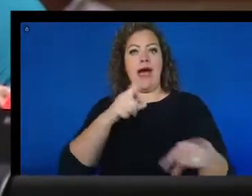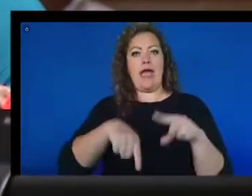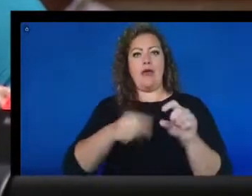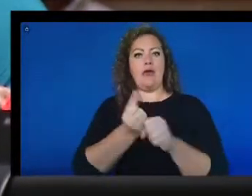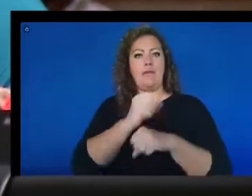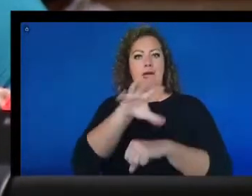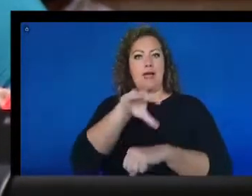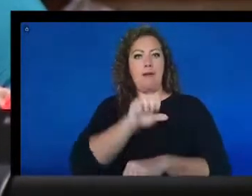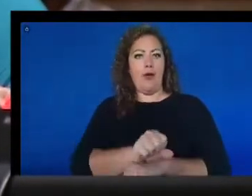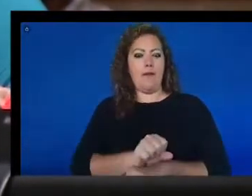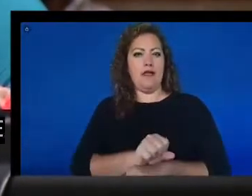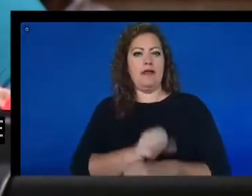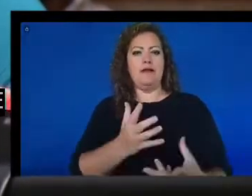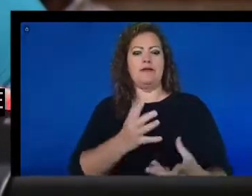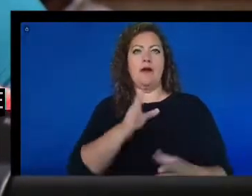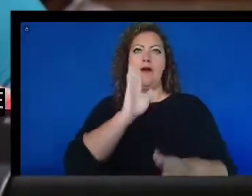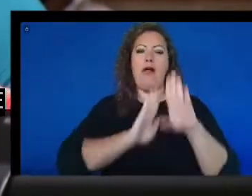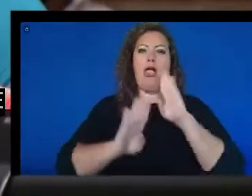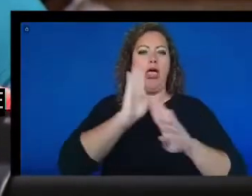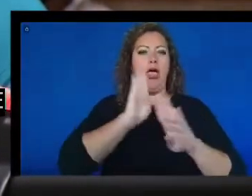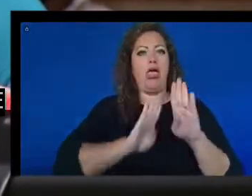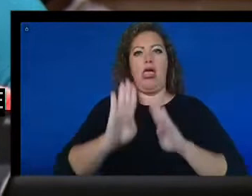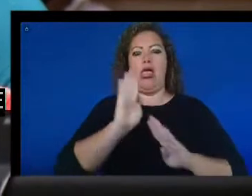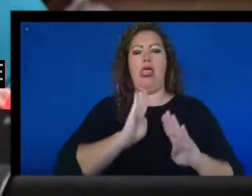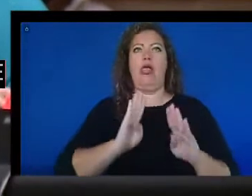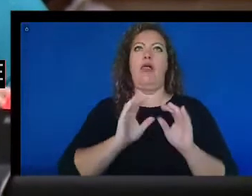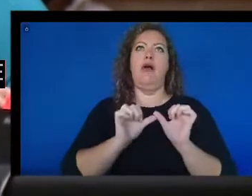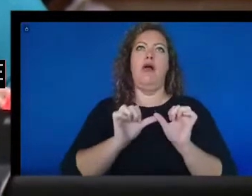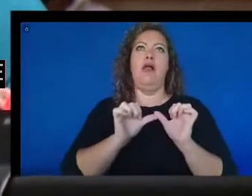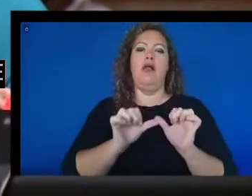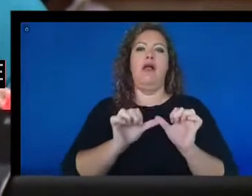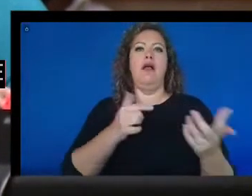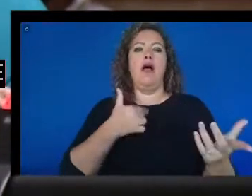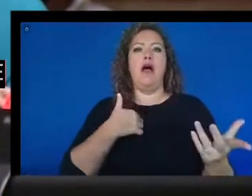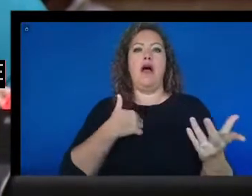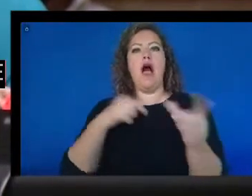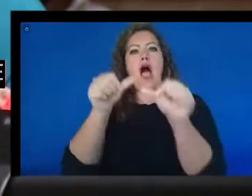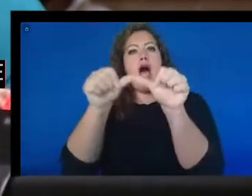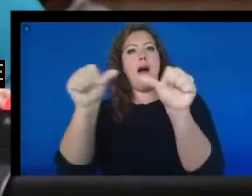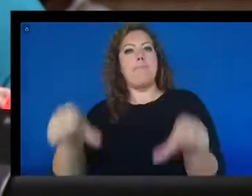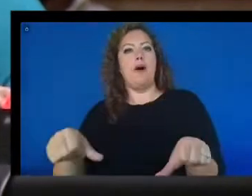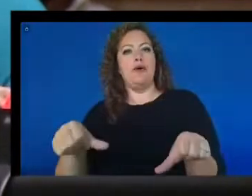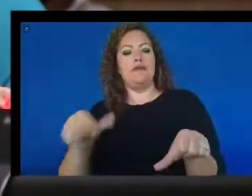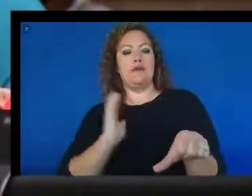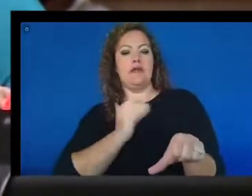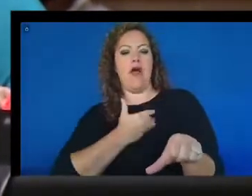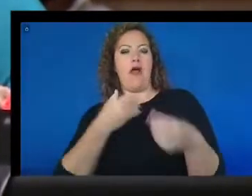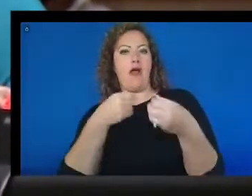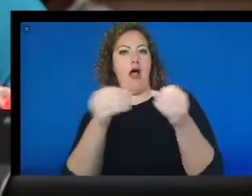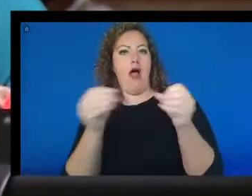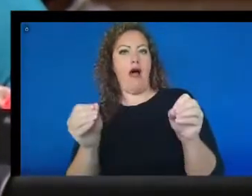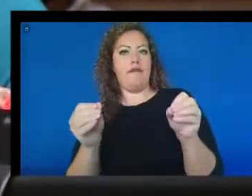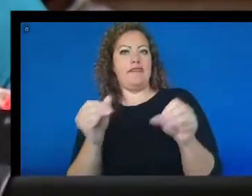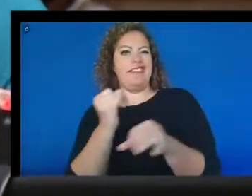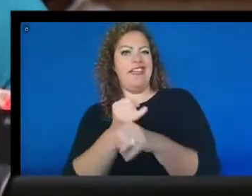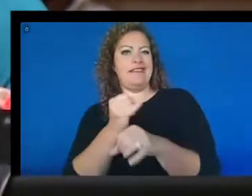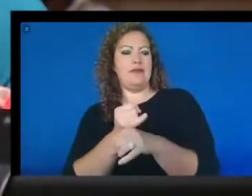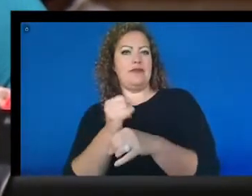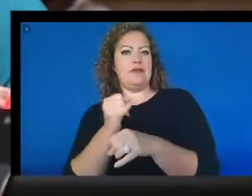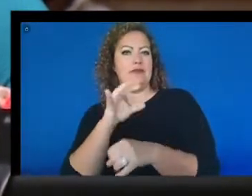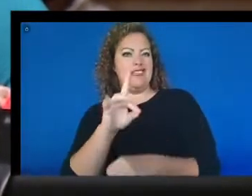So out of frustration, I posted on our office, the Institute on Disabilities,